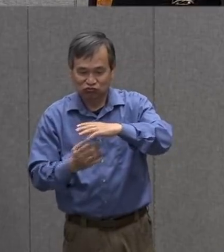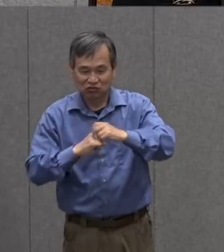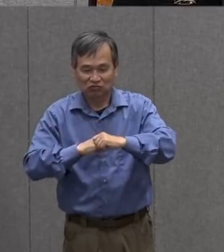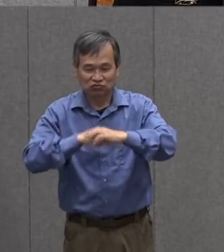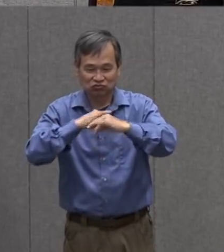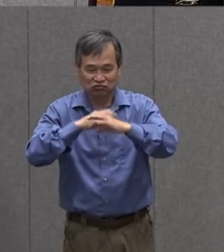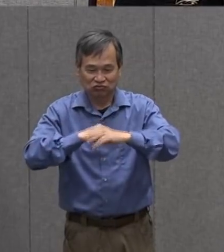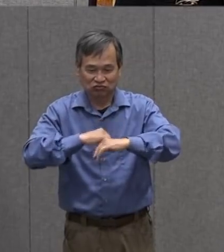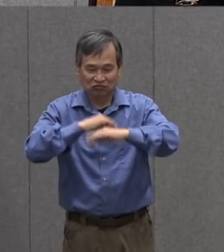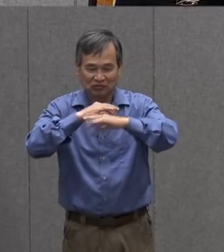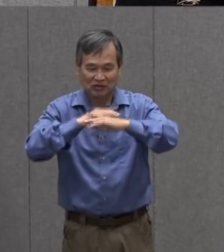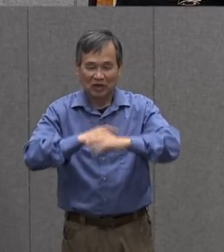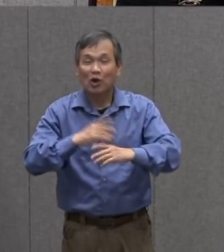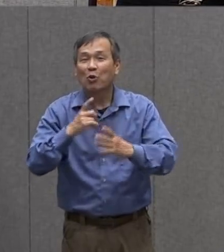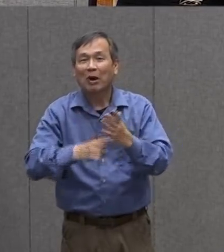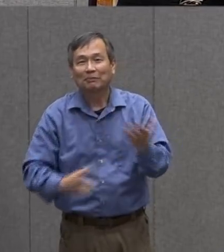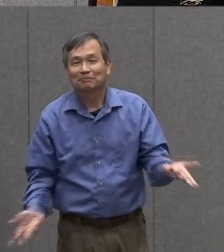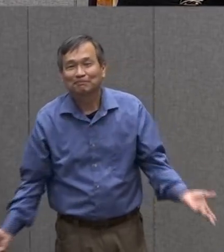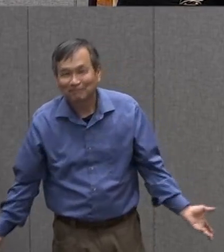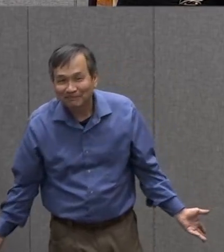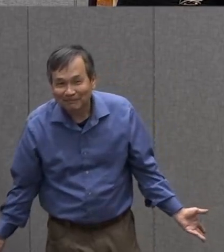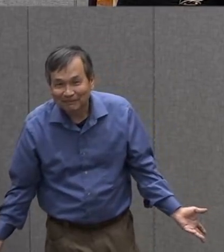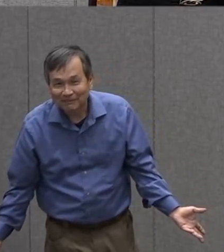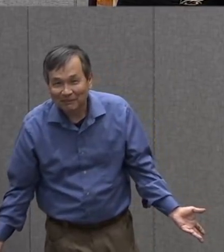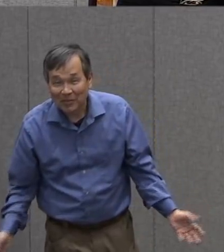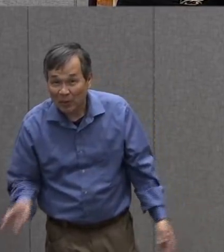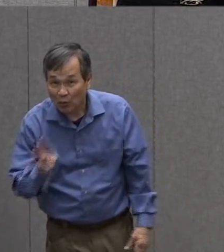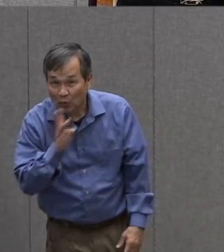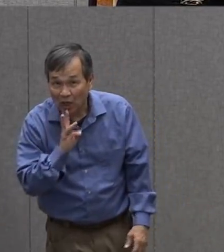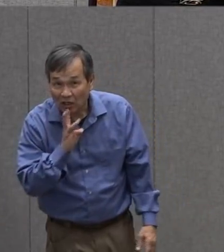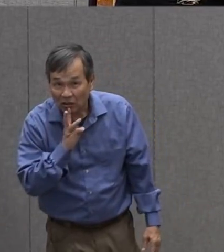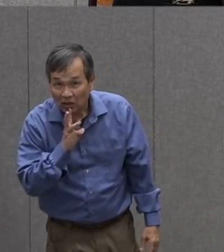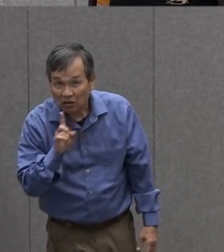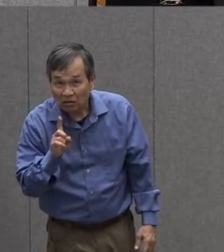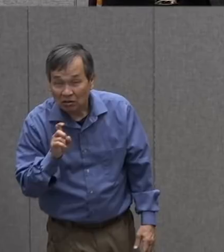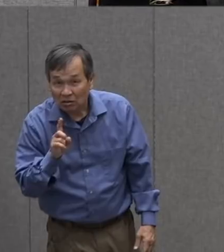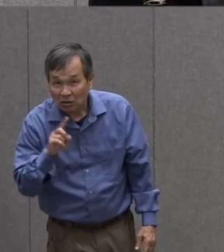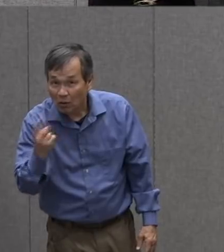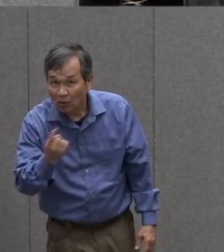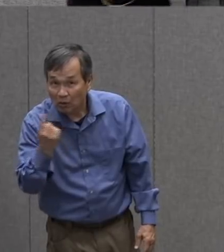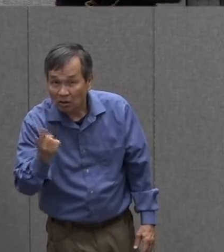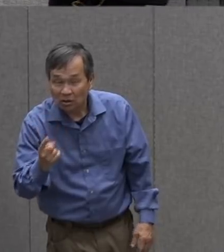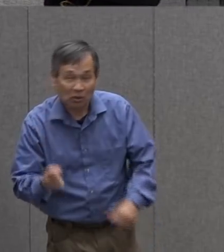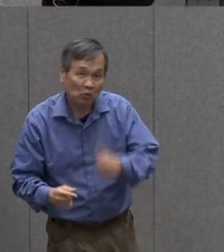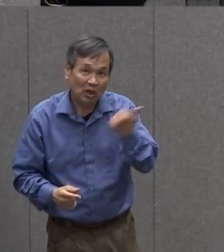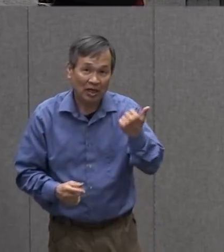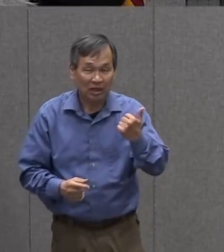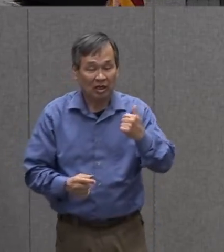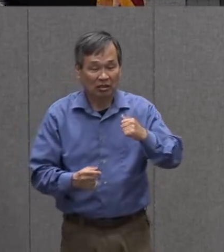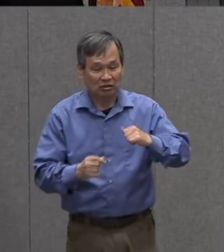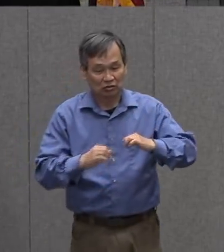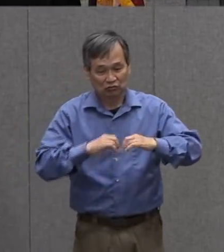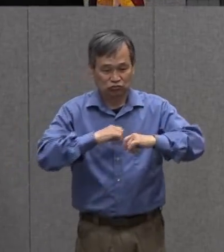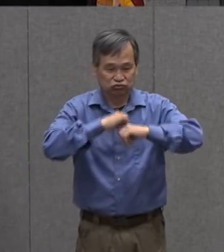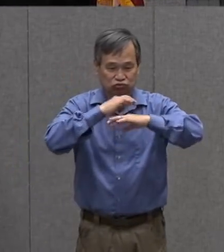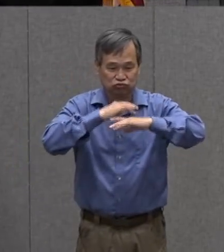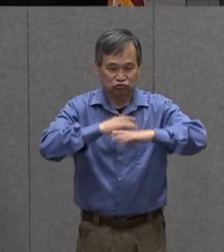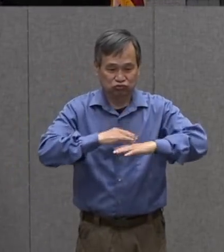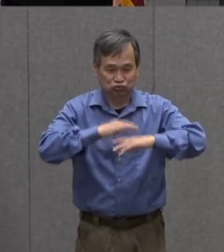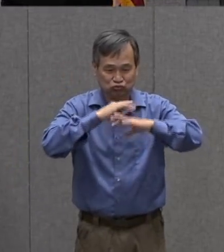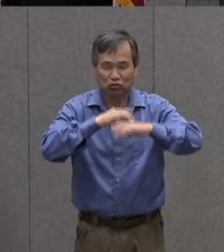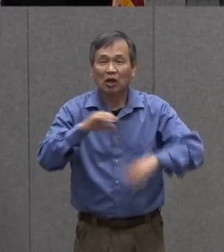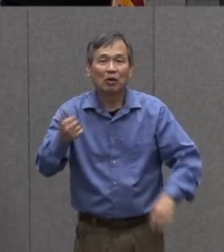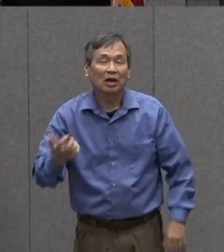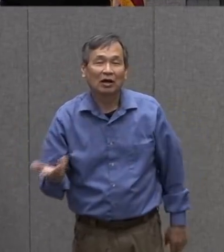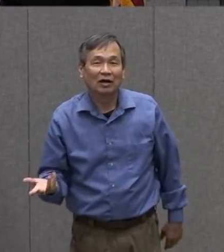what bubbles up do you think of just water what else bubbles you've seen